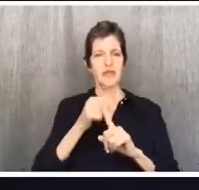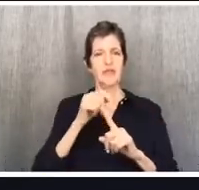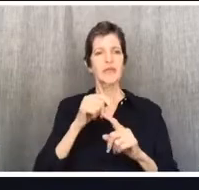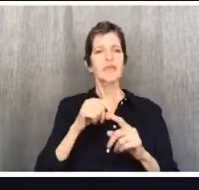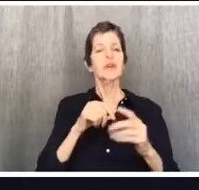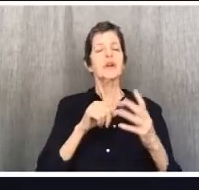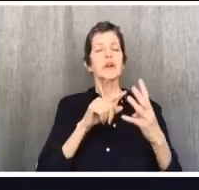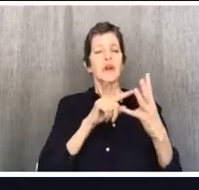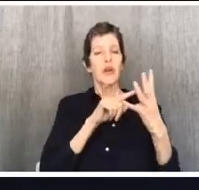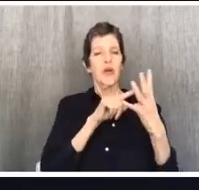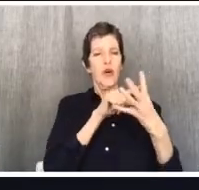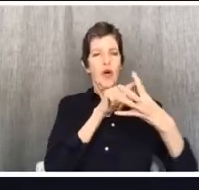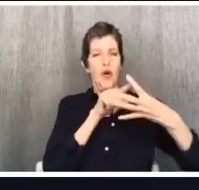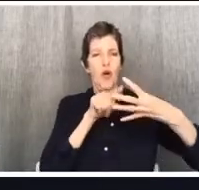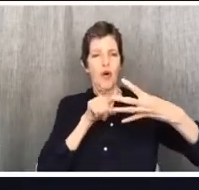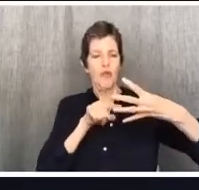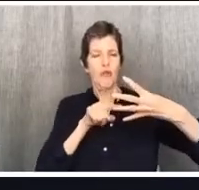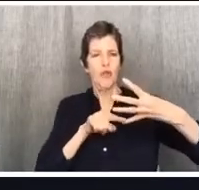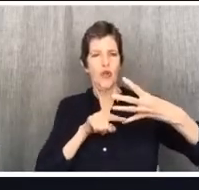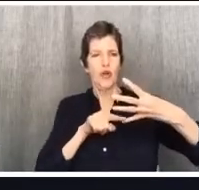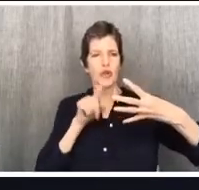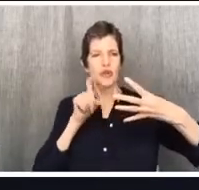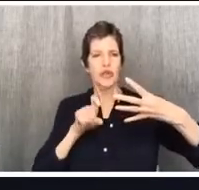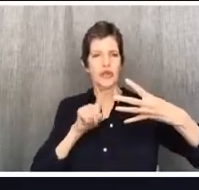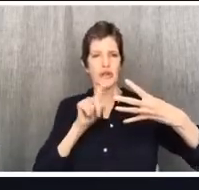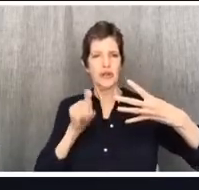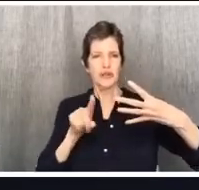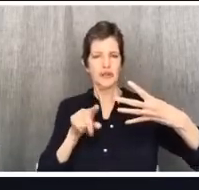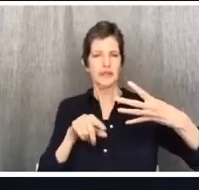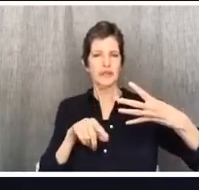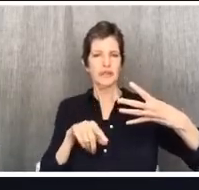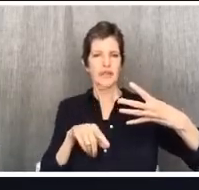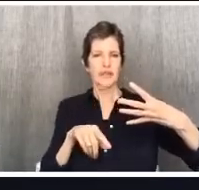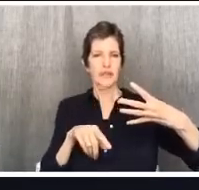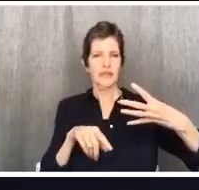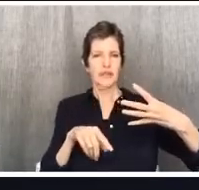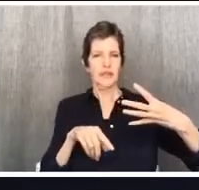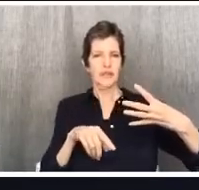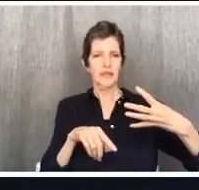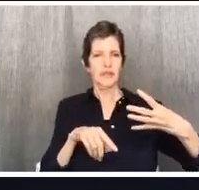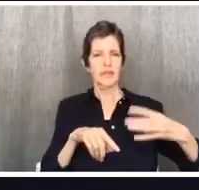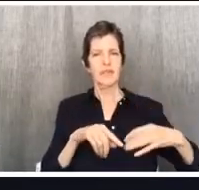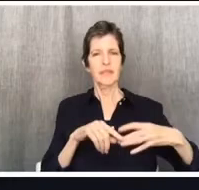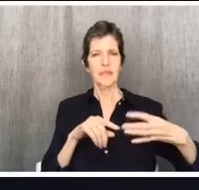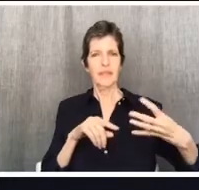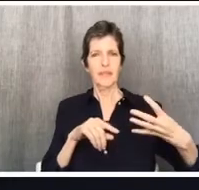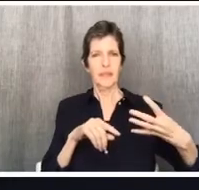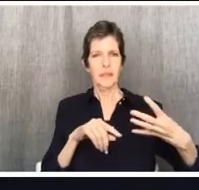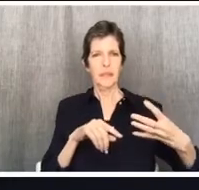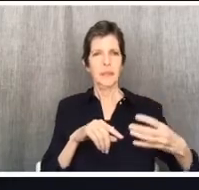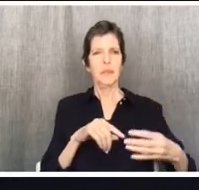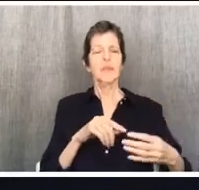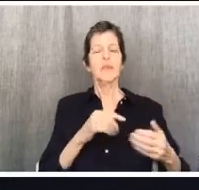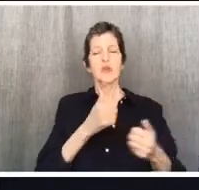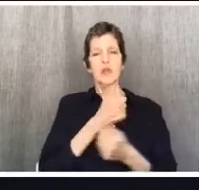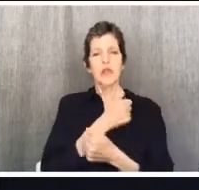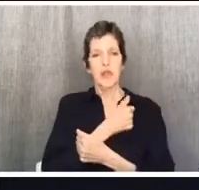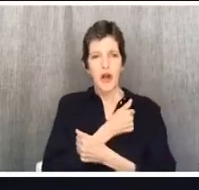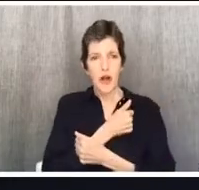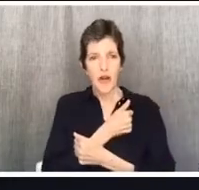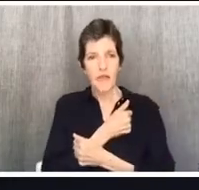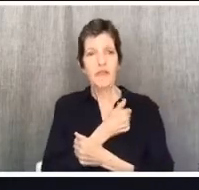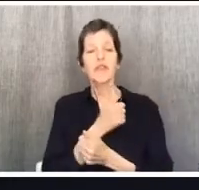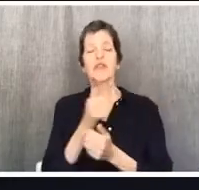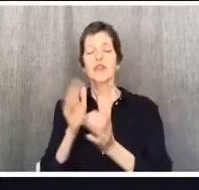you're really actually not asking any of them. You can't love your neighbor and glory without glorifying your, without glorifying God. And you cannot glorify God